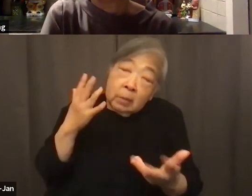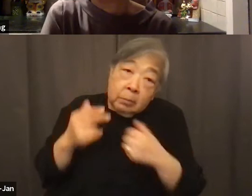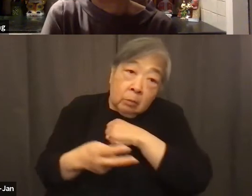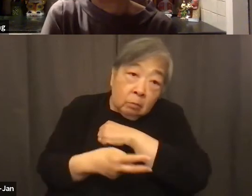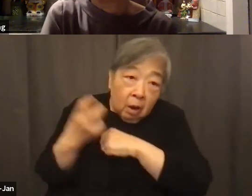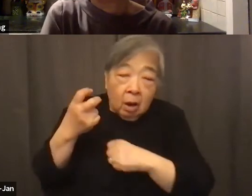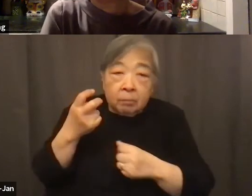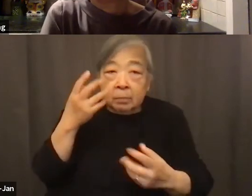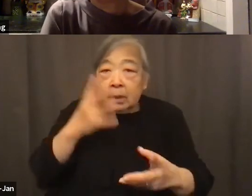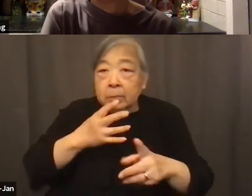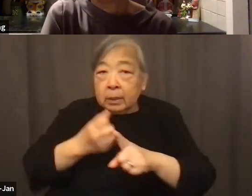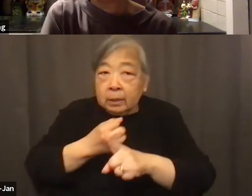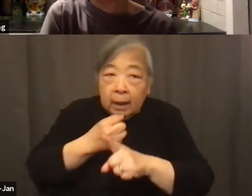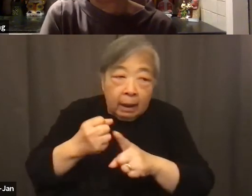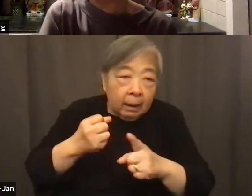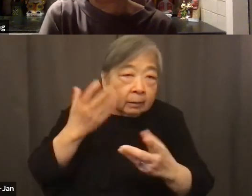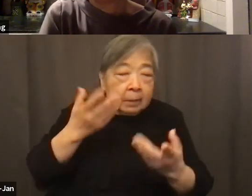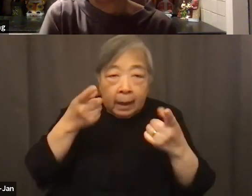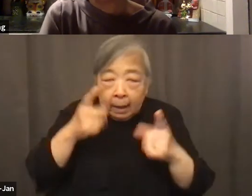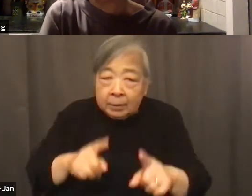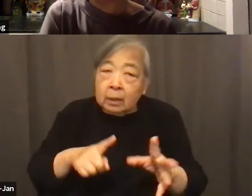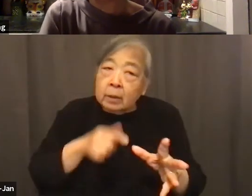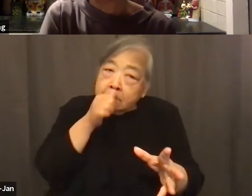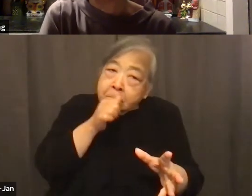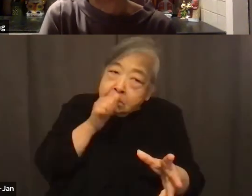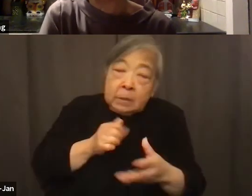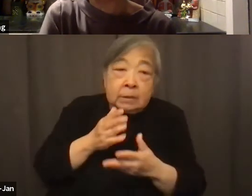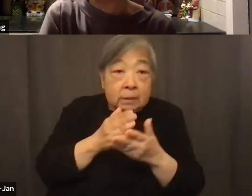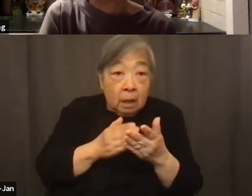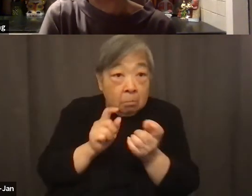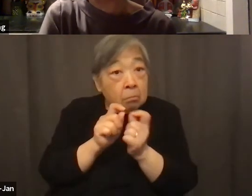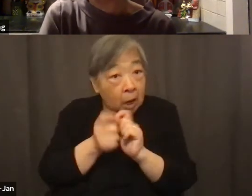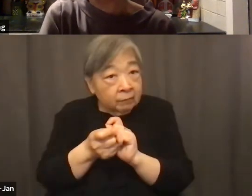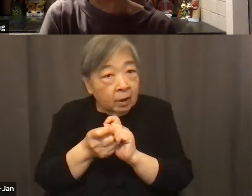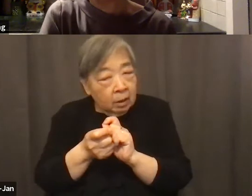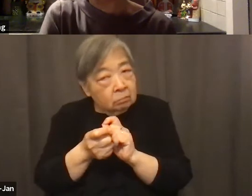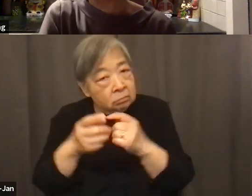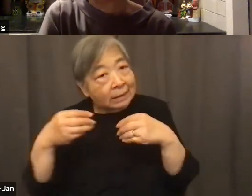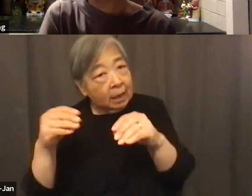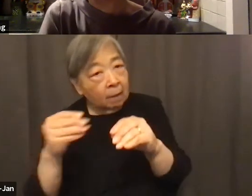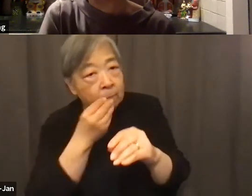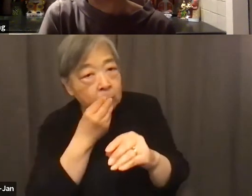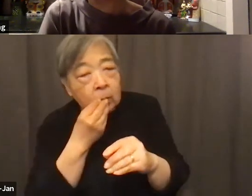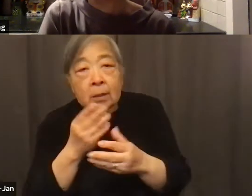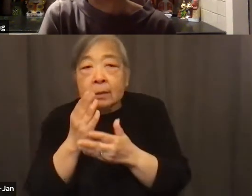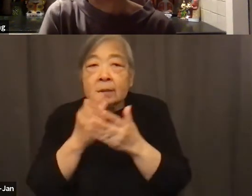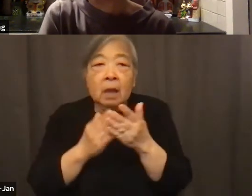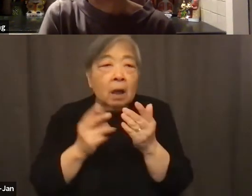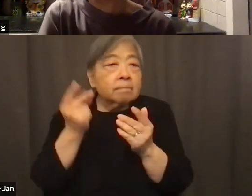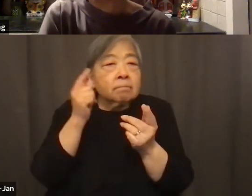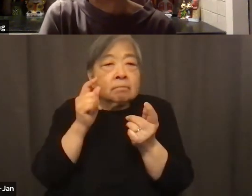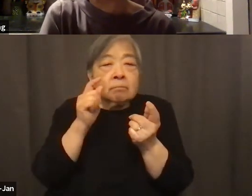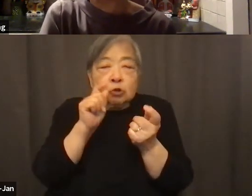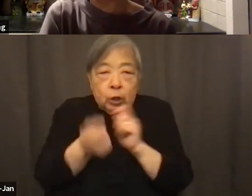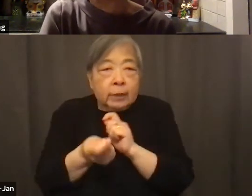may be attacked. They hang in there, some of them modify into a supermarket, some of them immediately turn into a takeout.